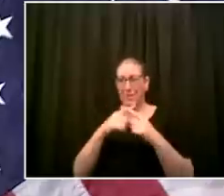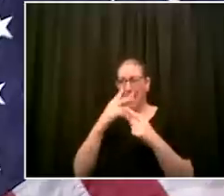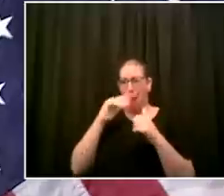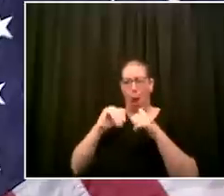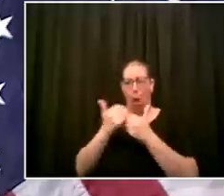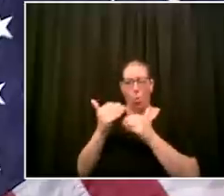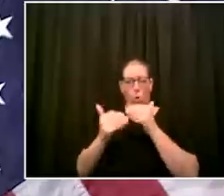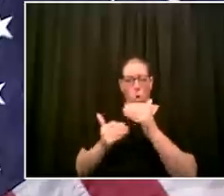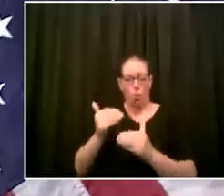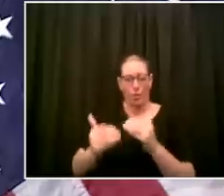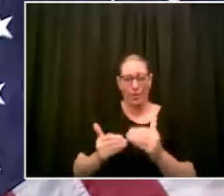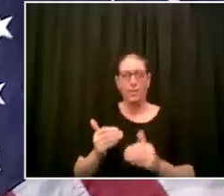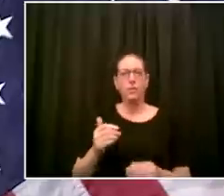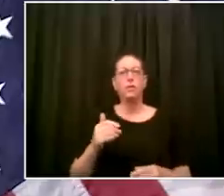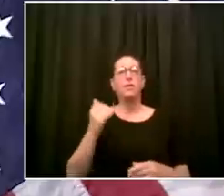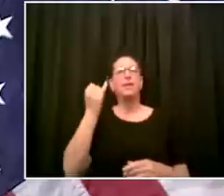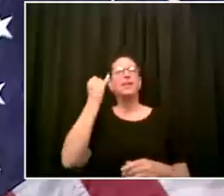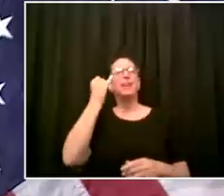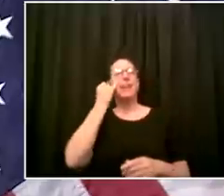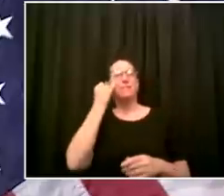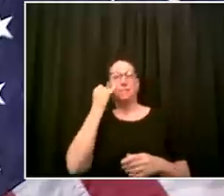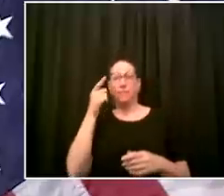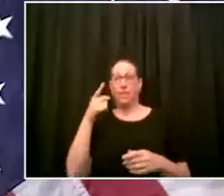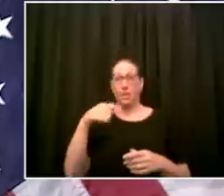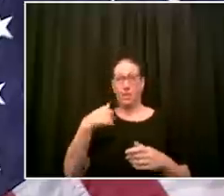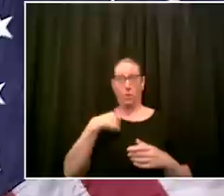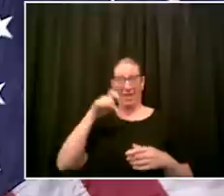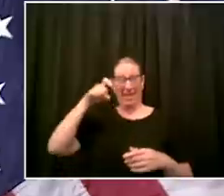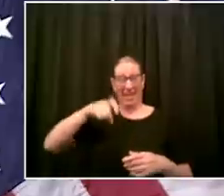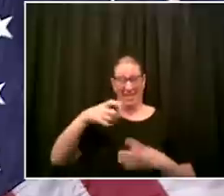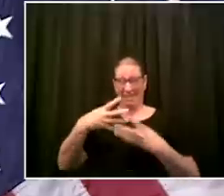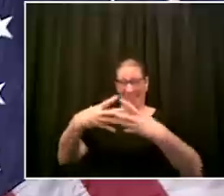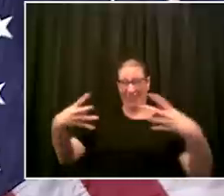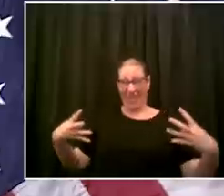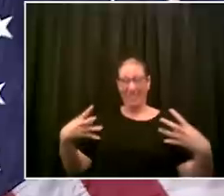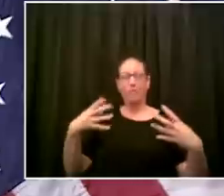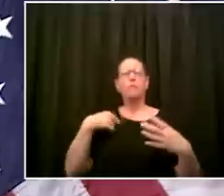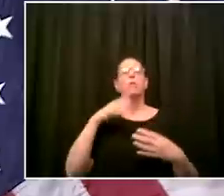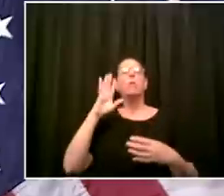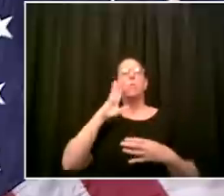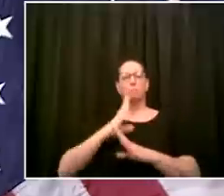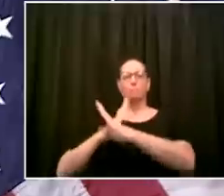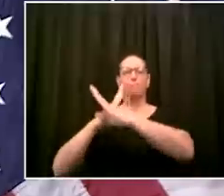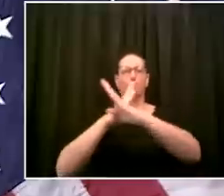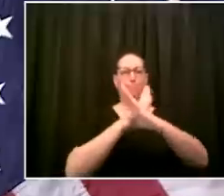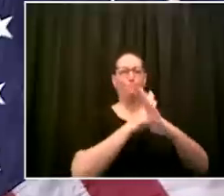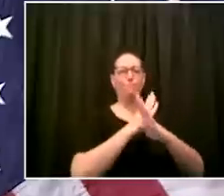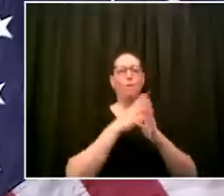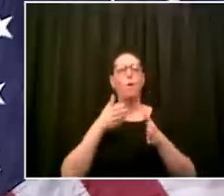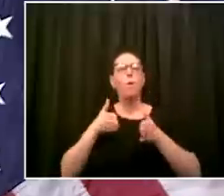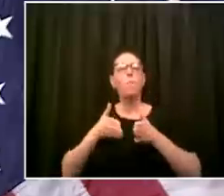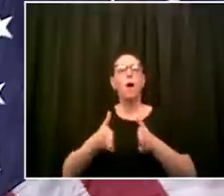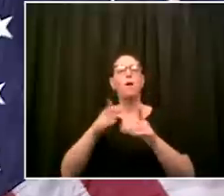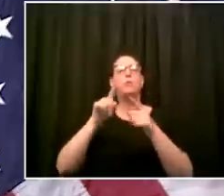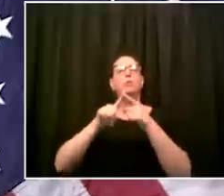don't want to do that if we don't have to do it fencing will be there if we need to implement it but my goal is to see us not have to implement it remember juliet